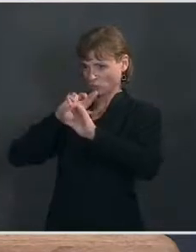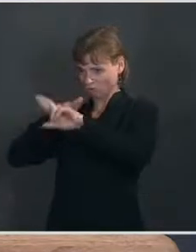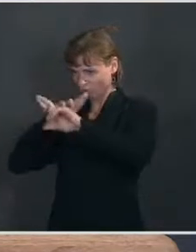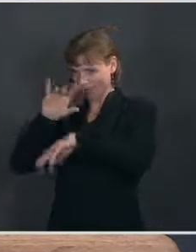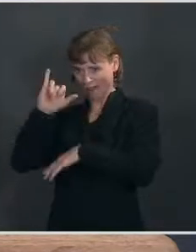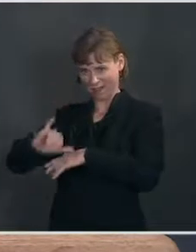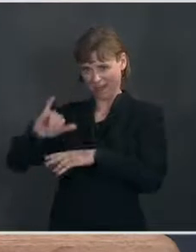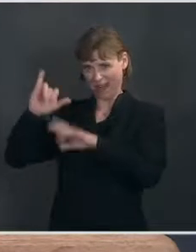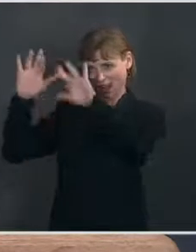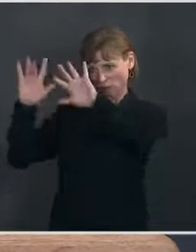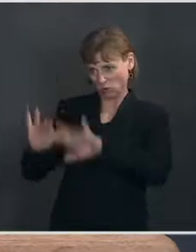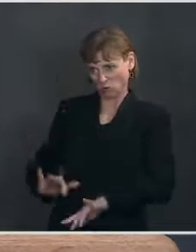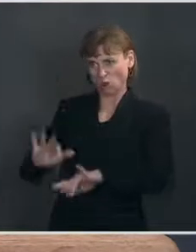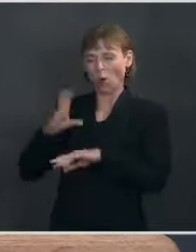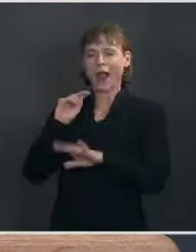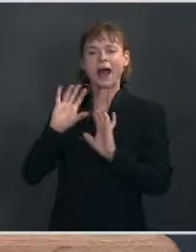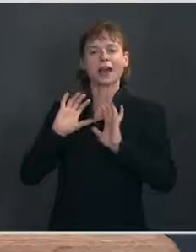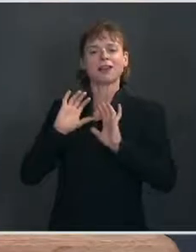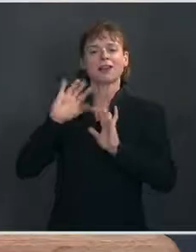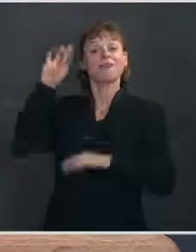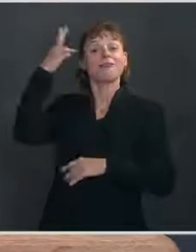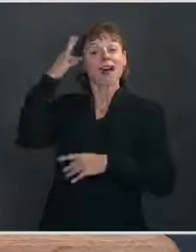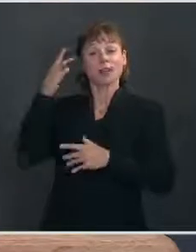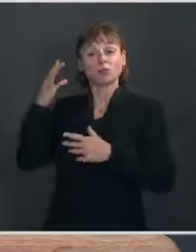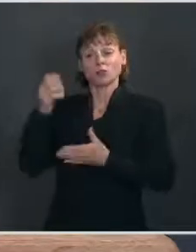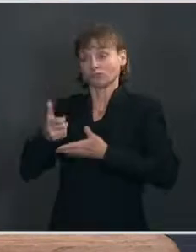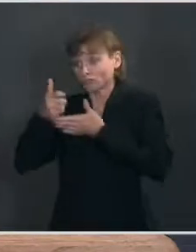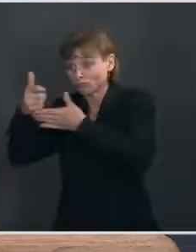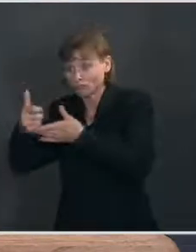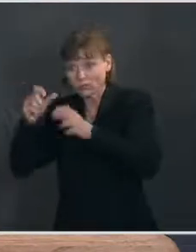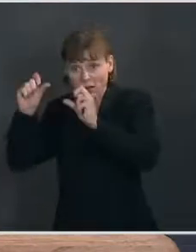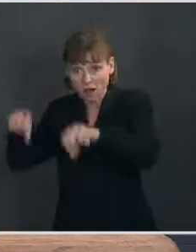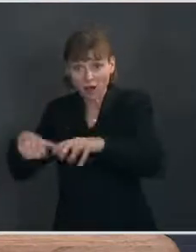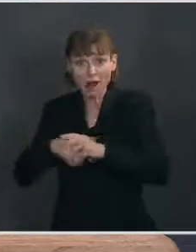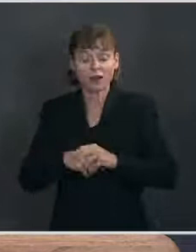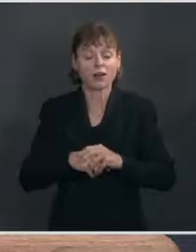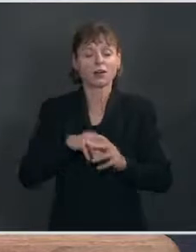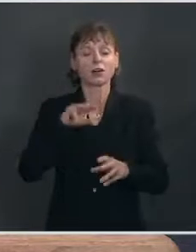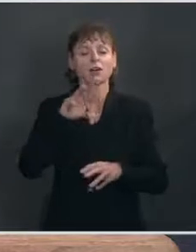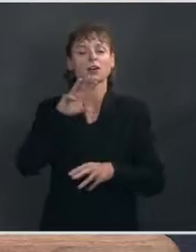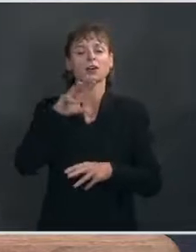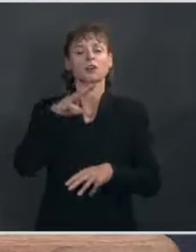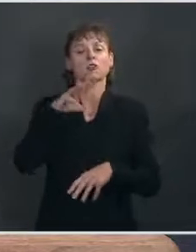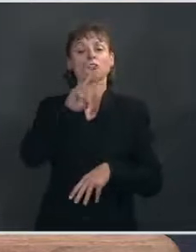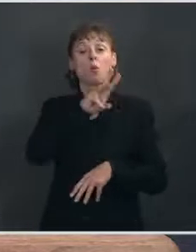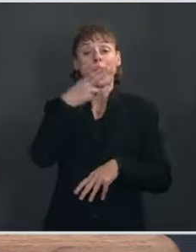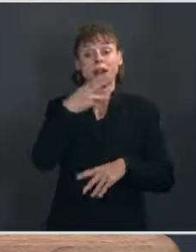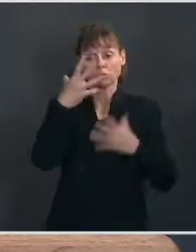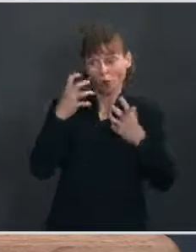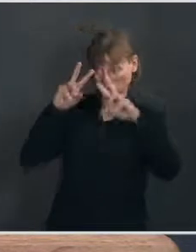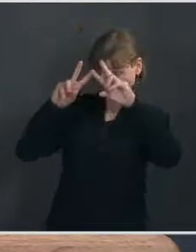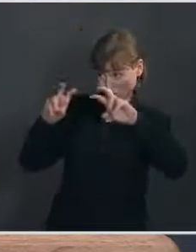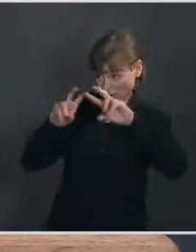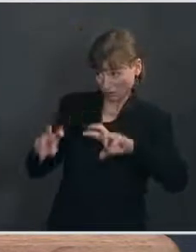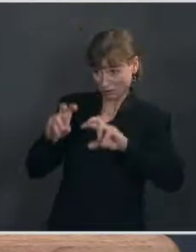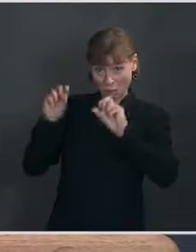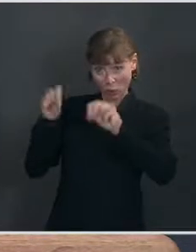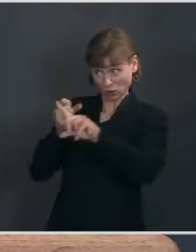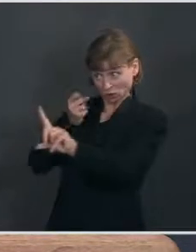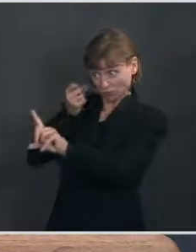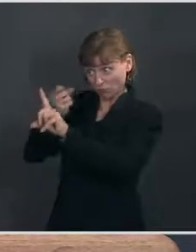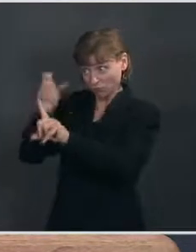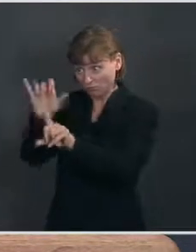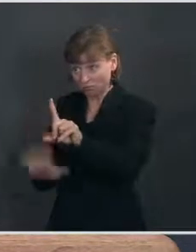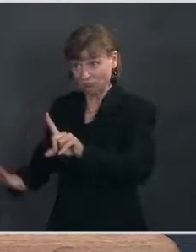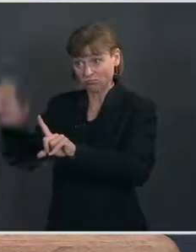need for federal assistance. The White House wanted to assess the potential impact and determine any early action that the federal government could take